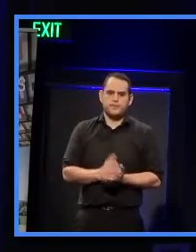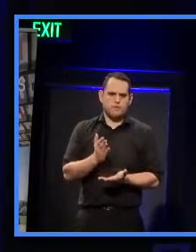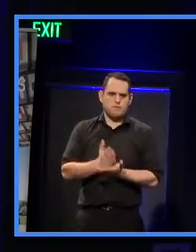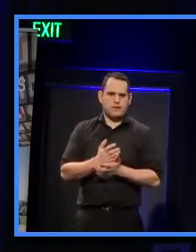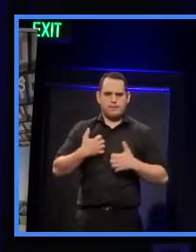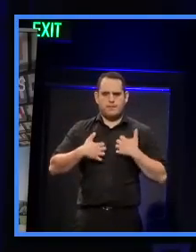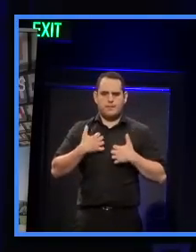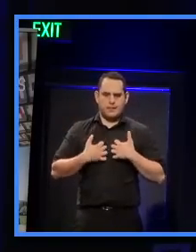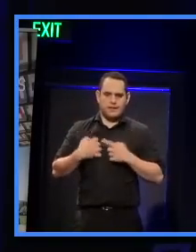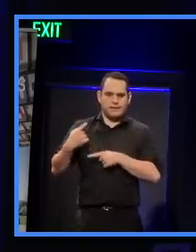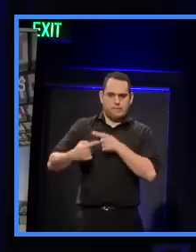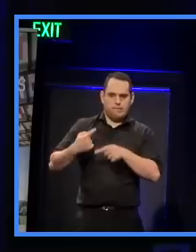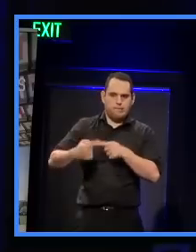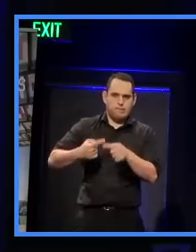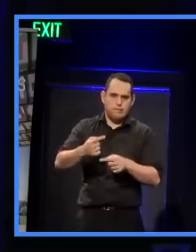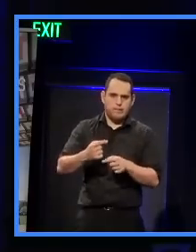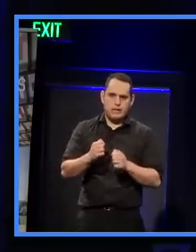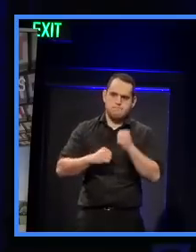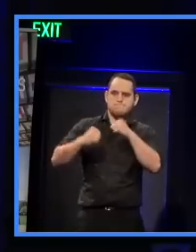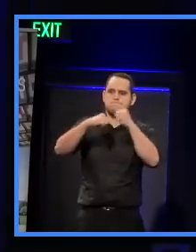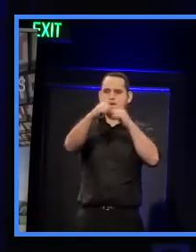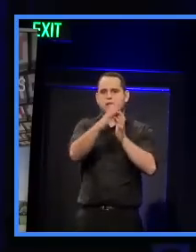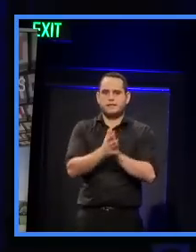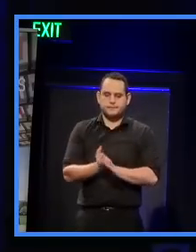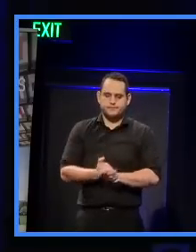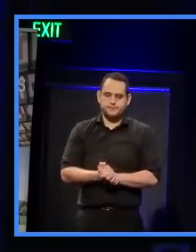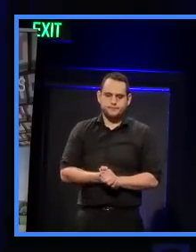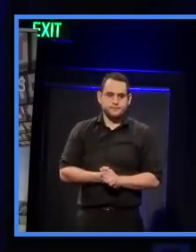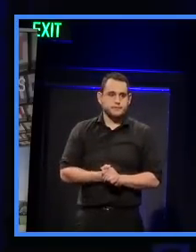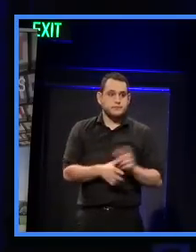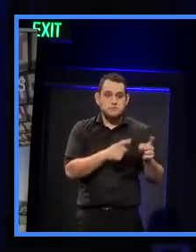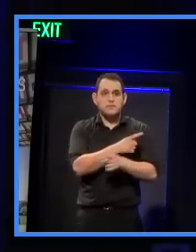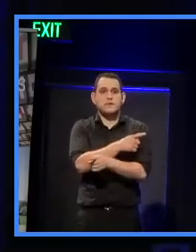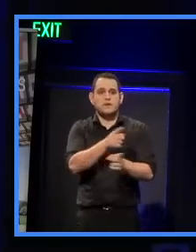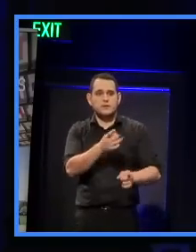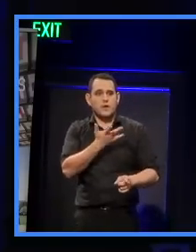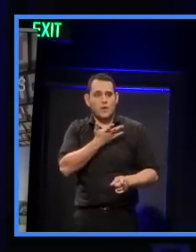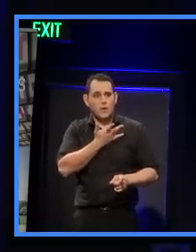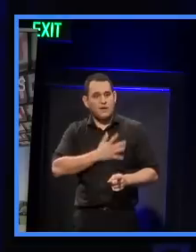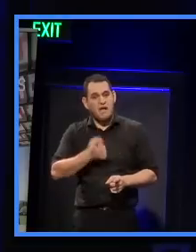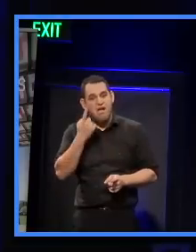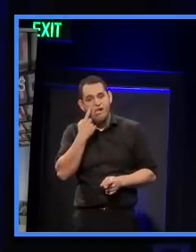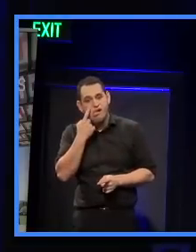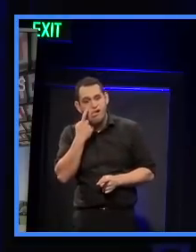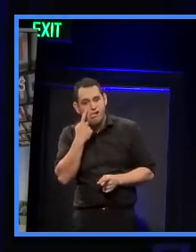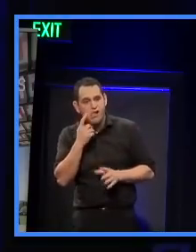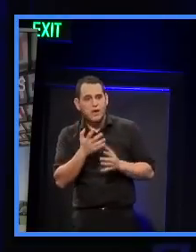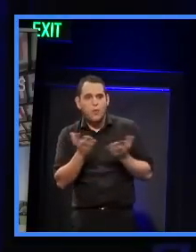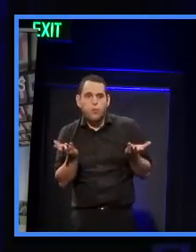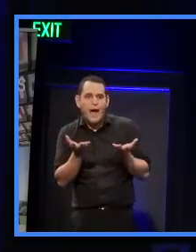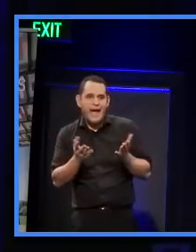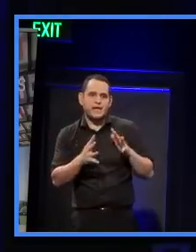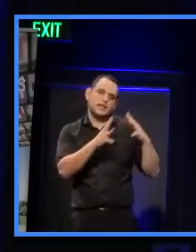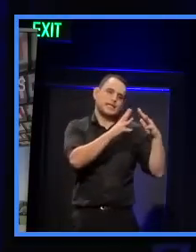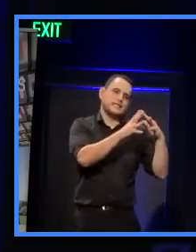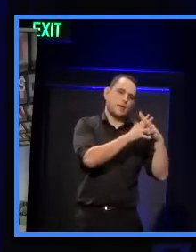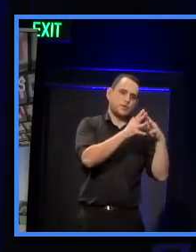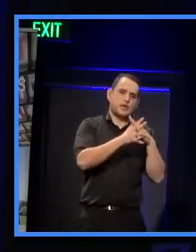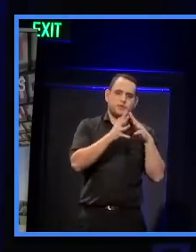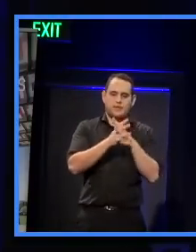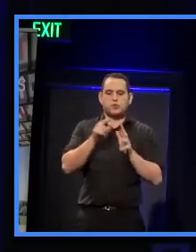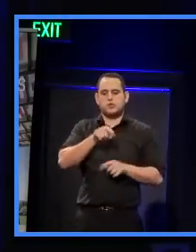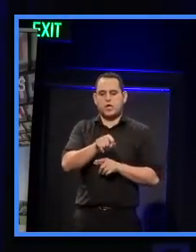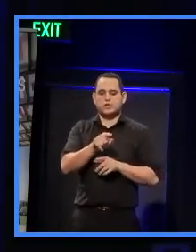sort of momentum and mojo building and so for those of you that want to look at the Auckland Design Manual web page, it's www